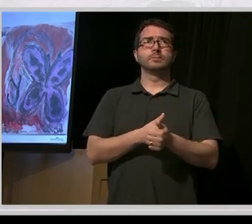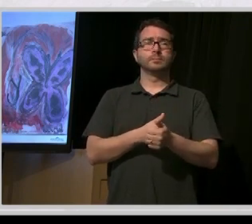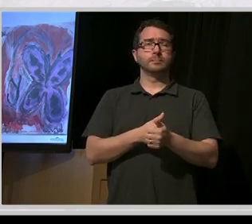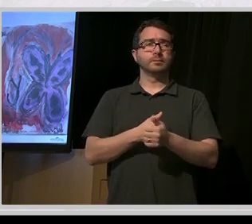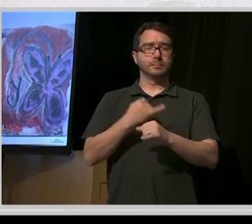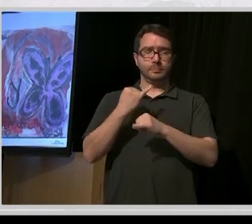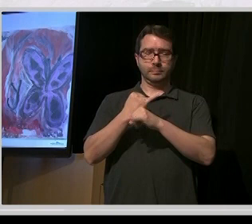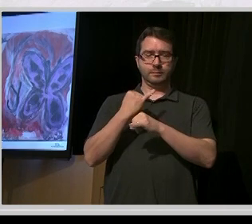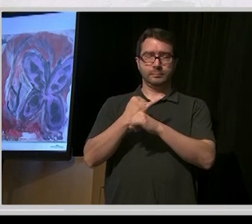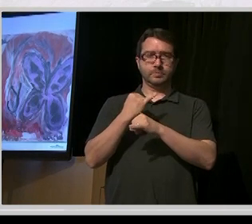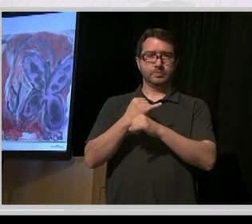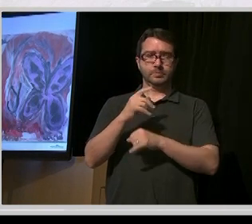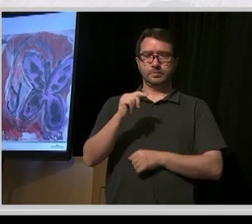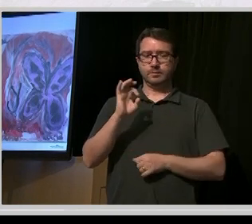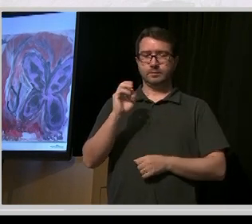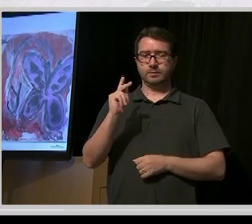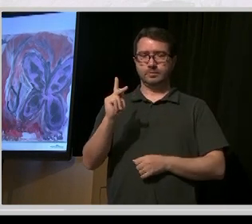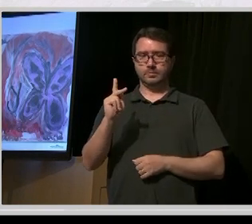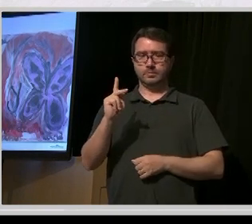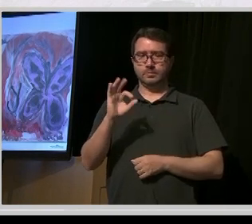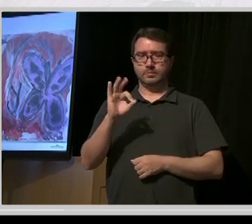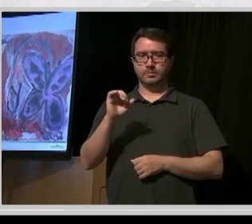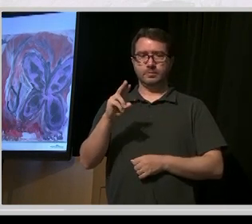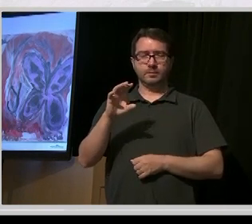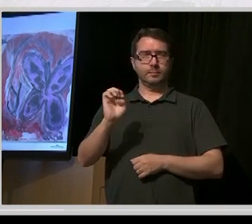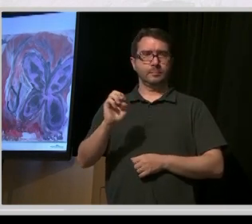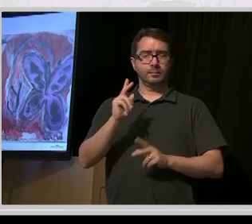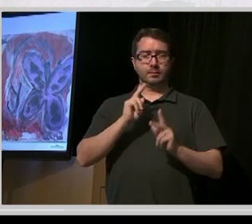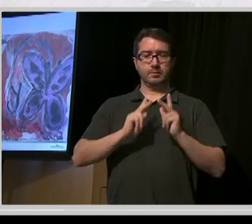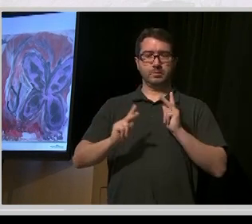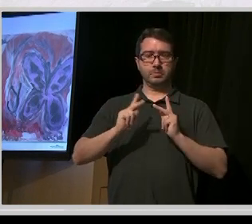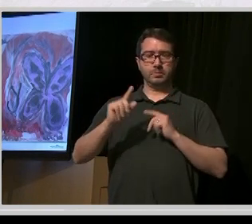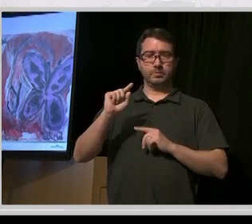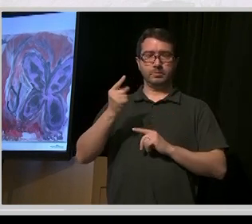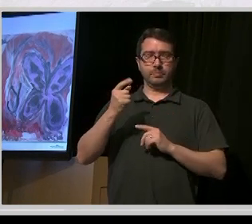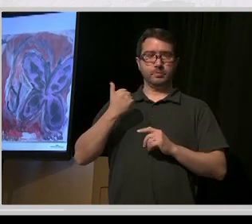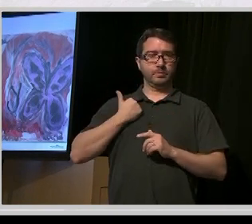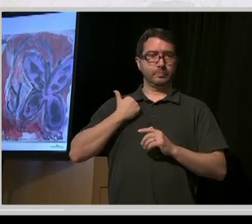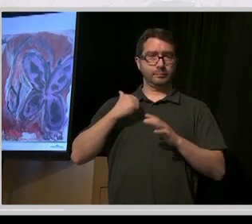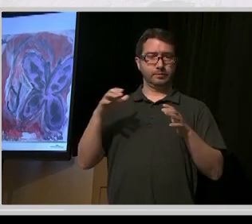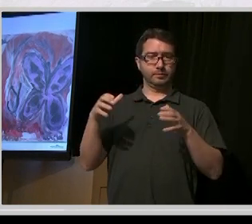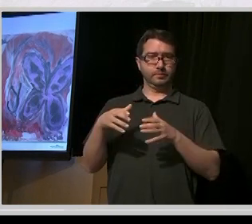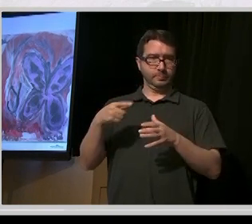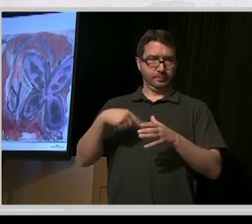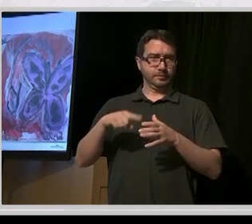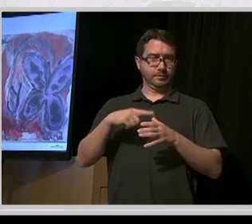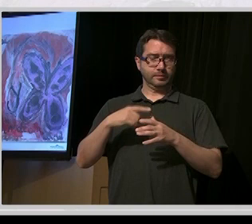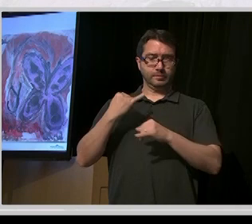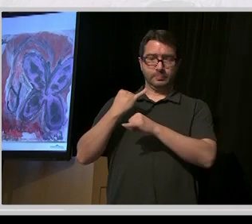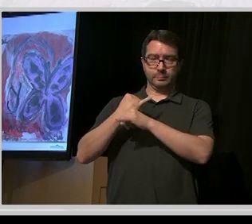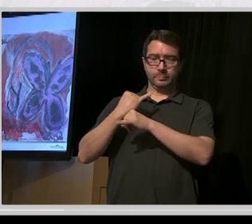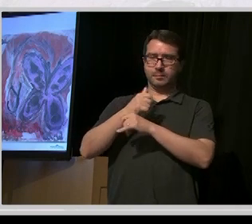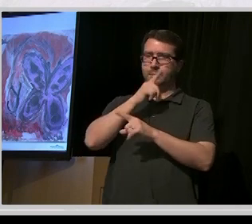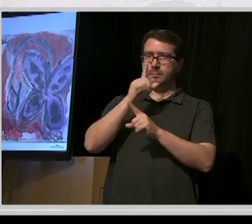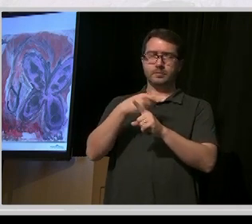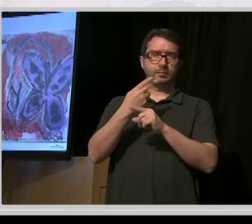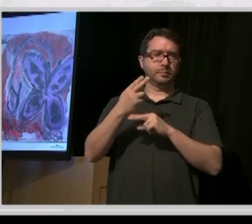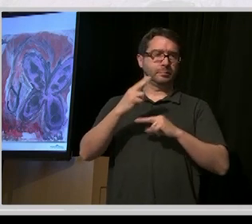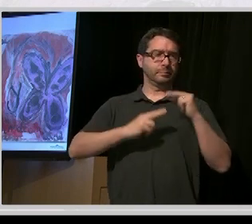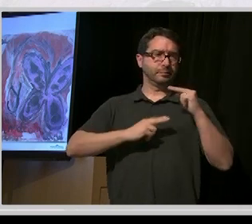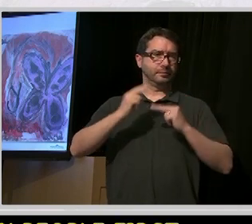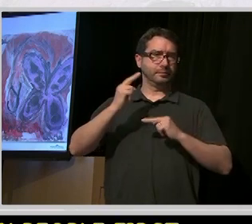task force of People First Canada. And basically an institution, it's not just a building. It's